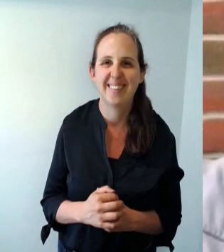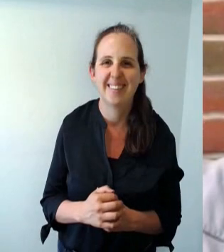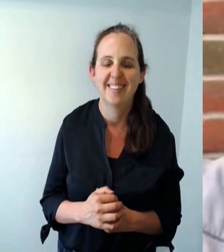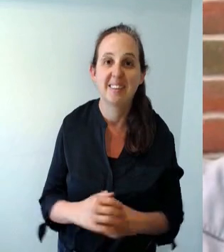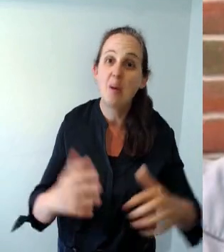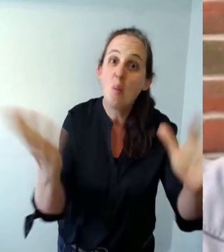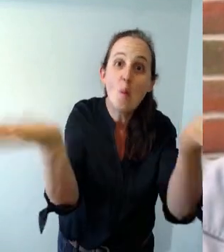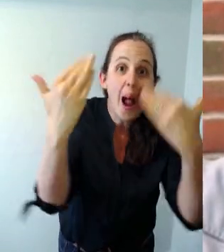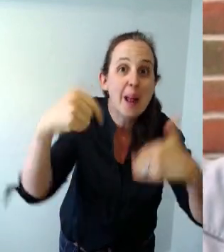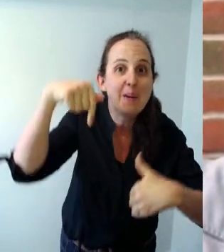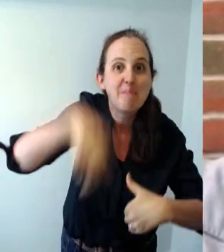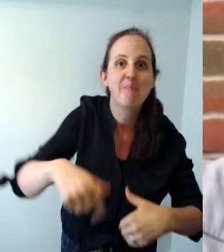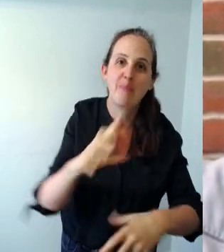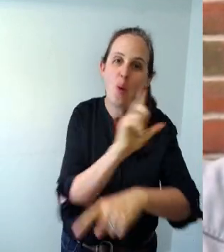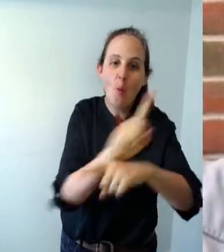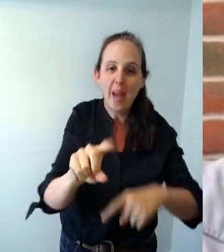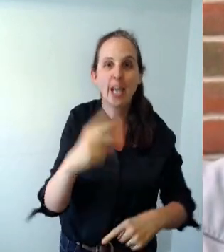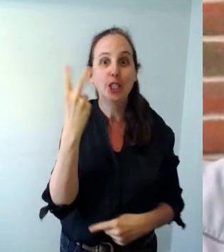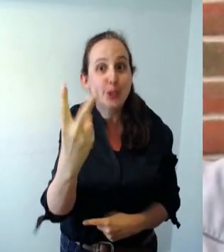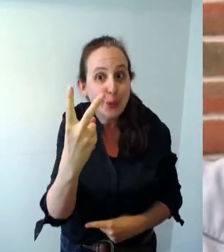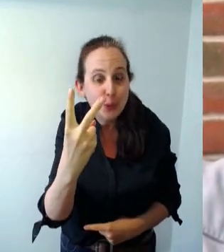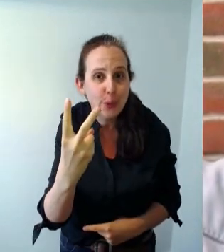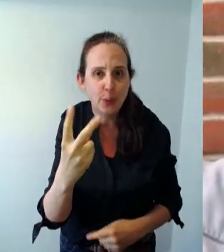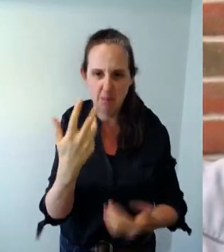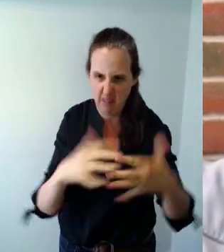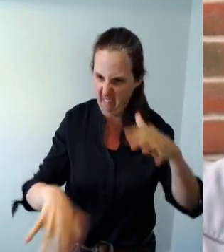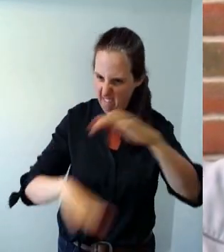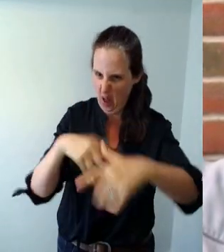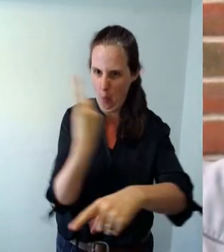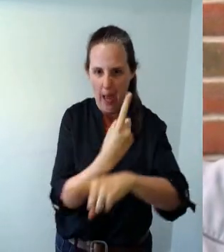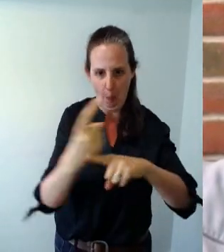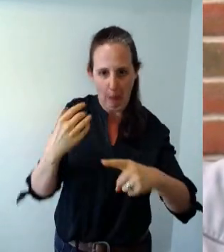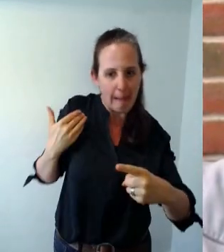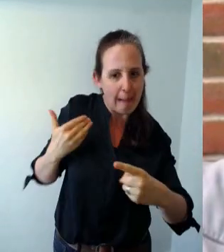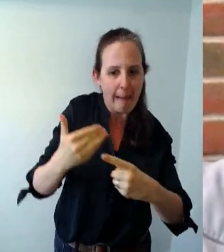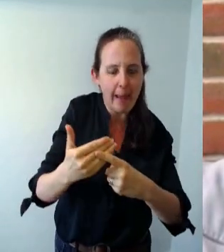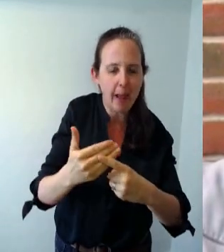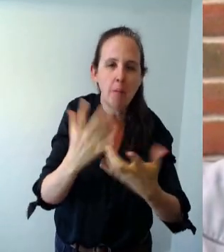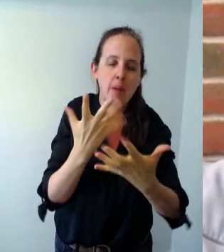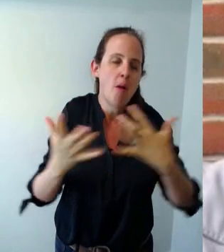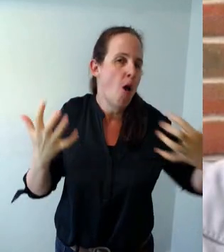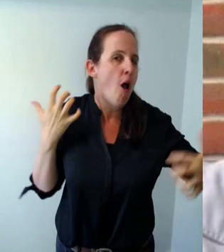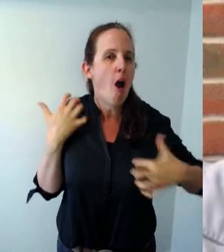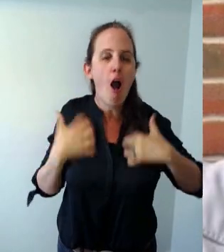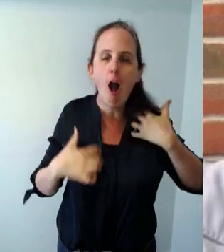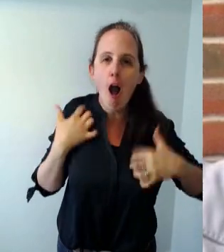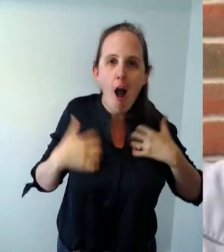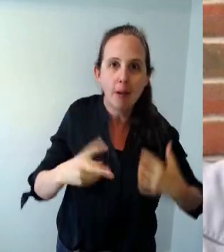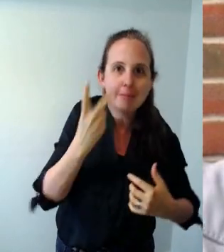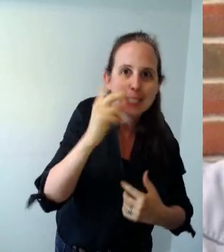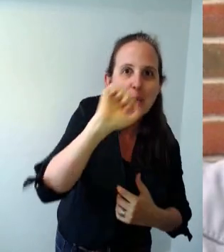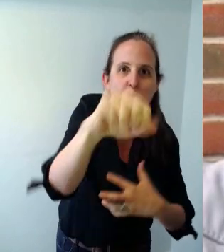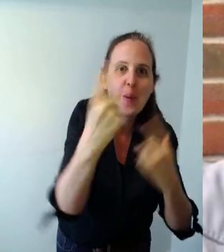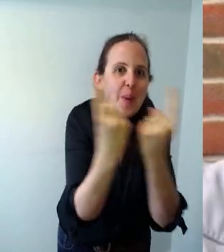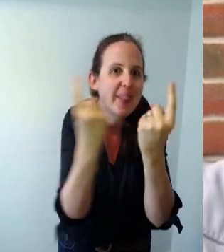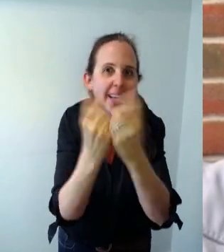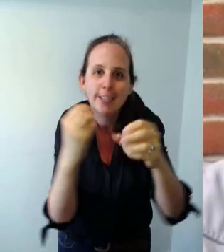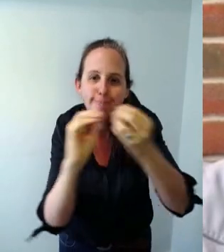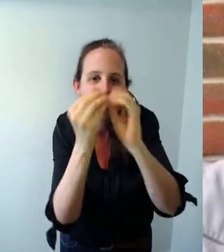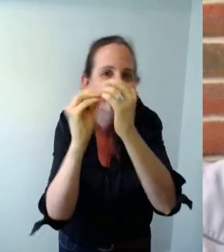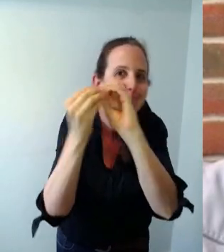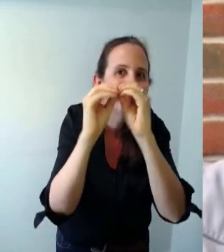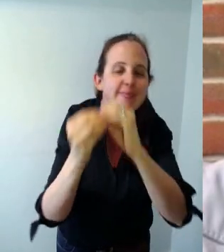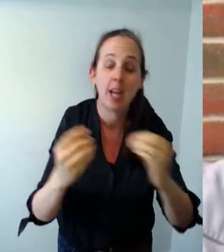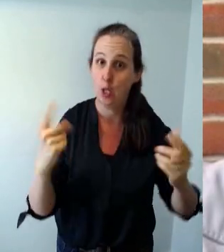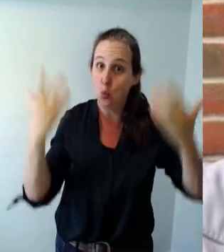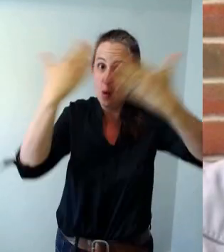welcome back to week two it's been a whole week i can't wait to find out what you've been up to and tonight at eight